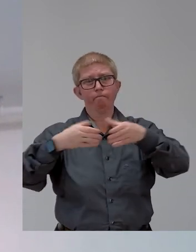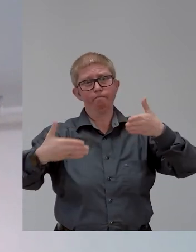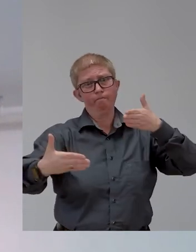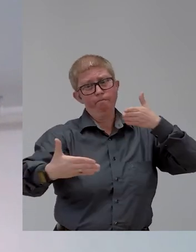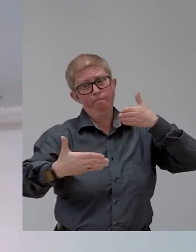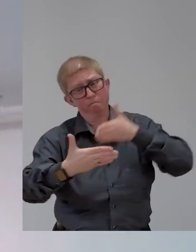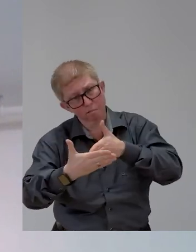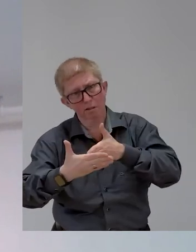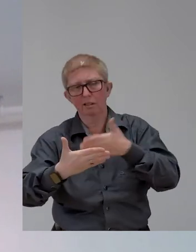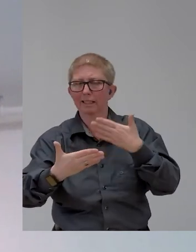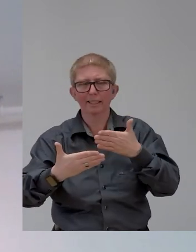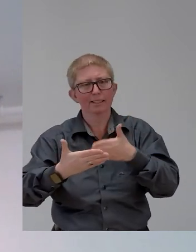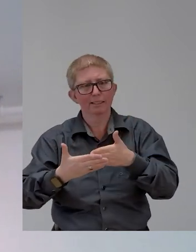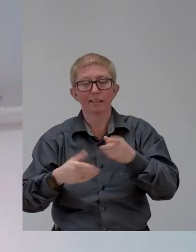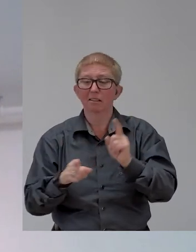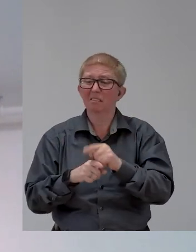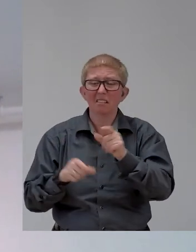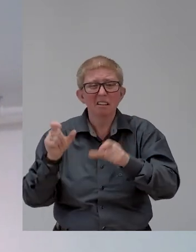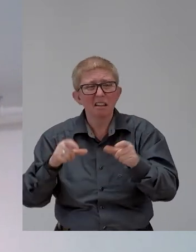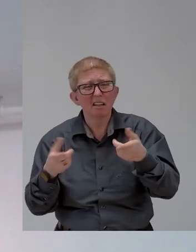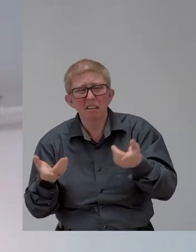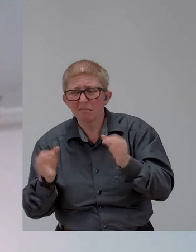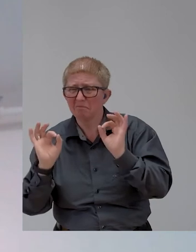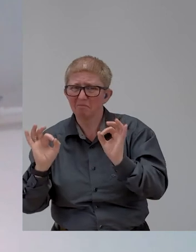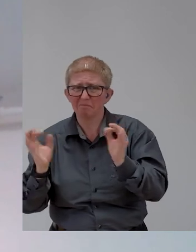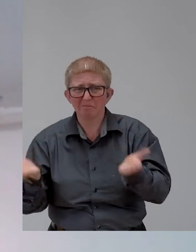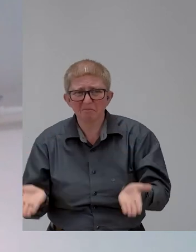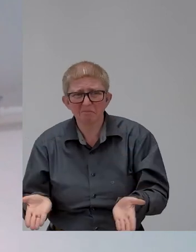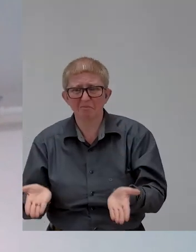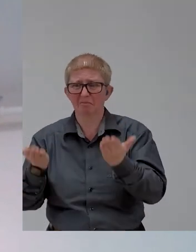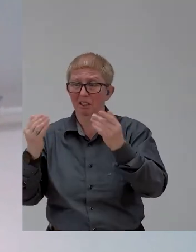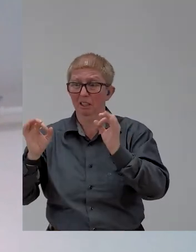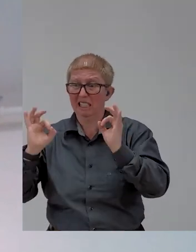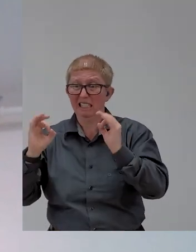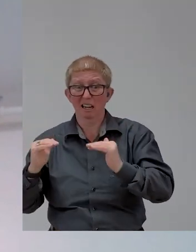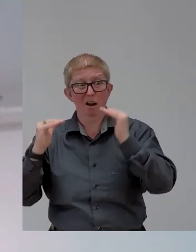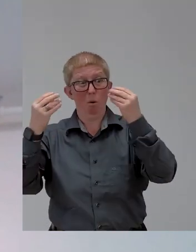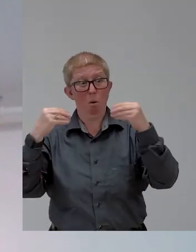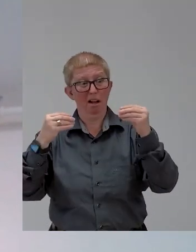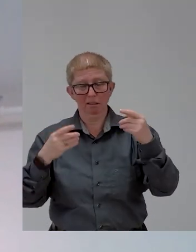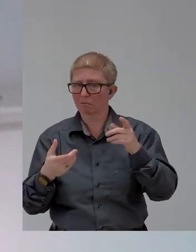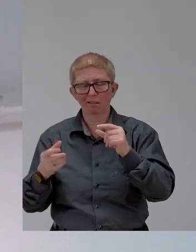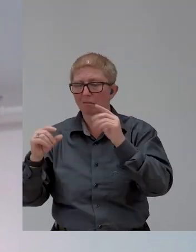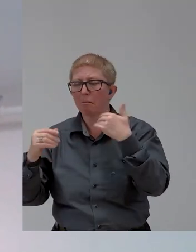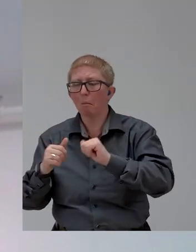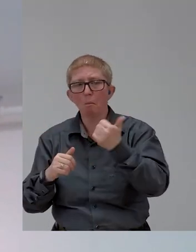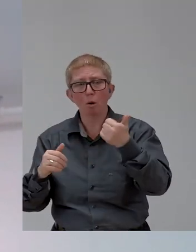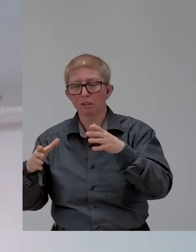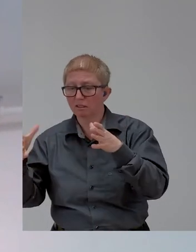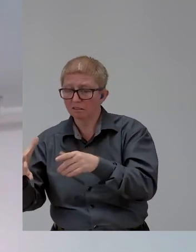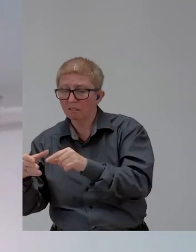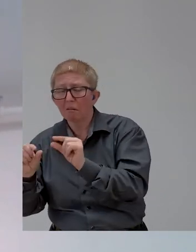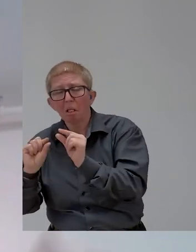high achievers, what are known in disability studies as the super crips, the ones who have struggled and fought and made it to the top.